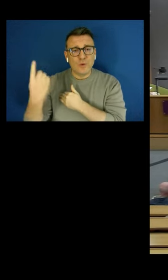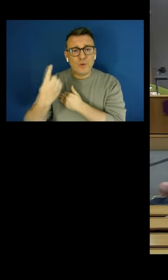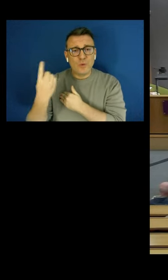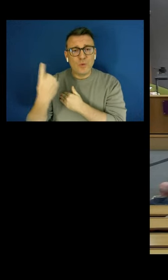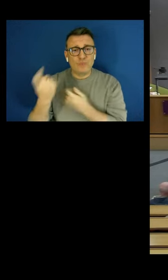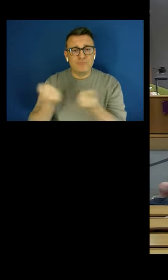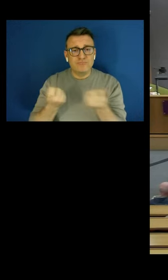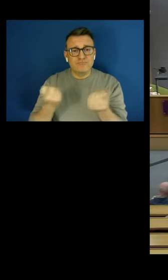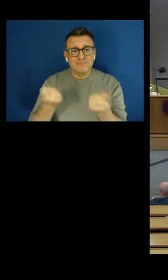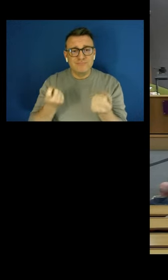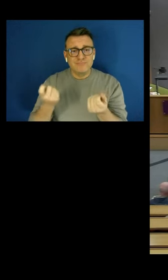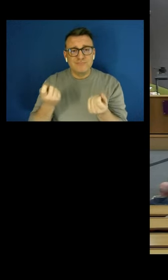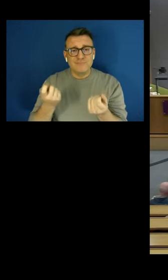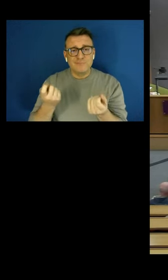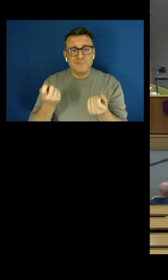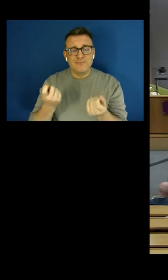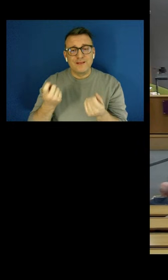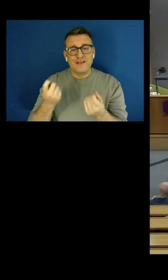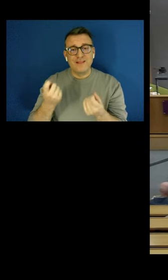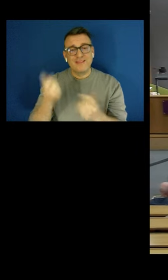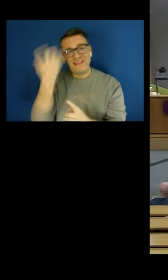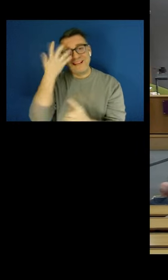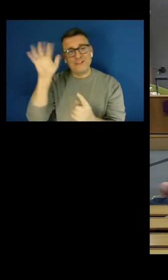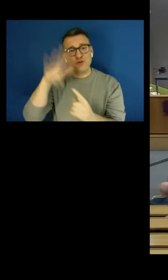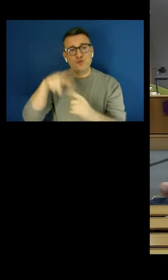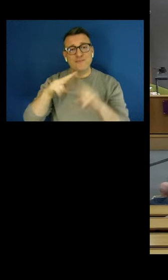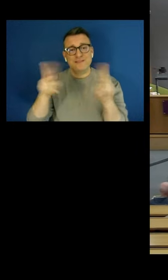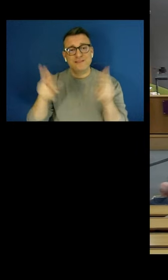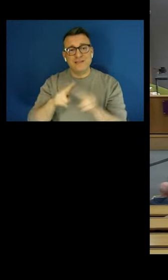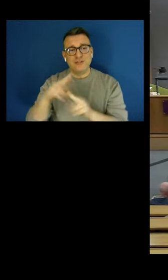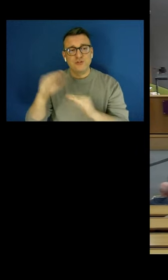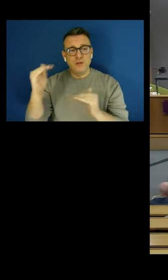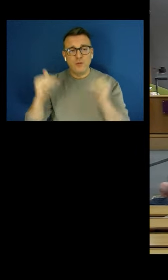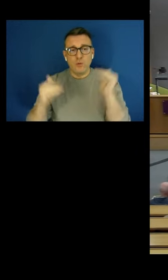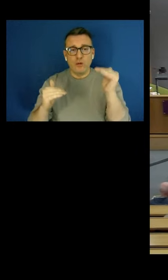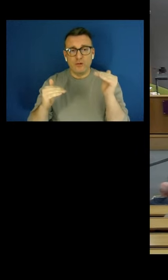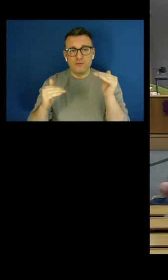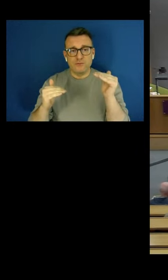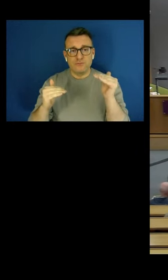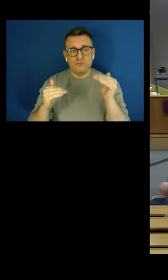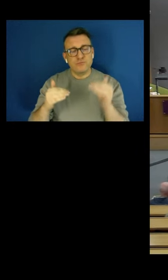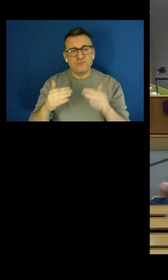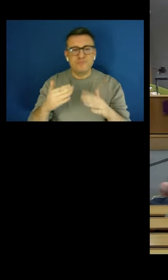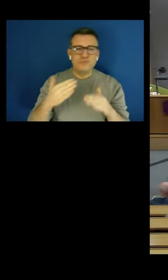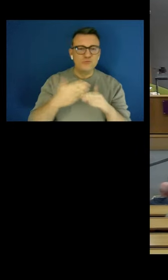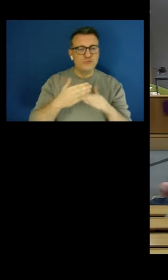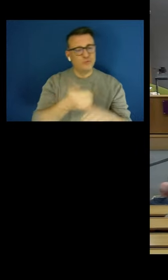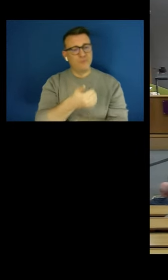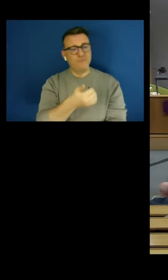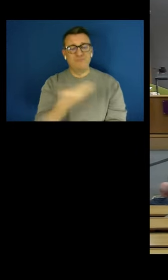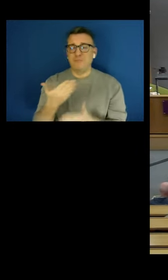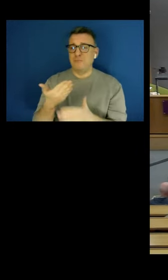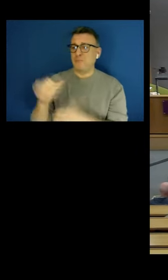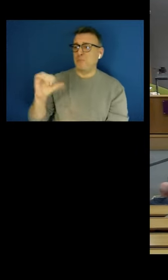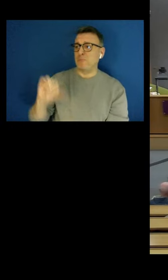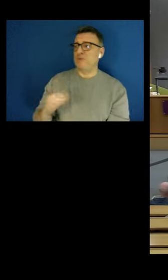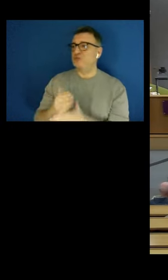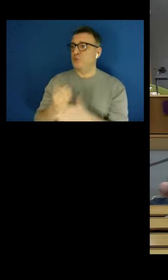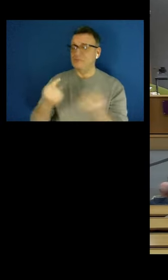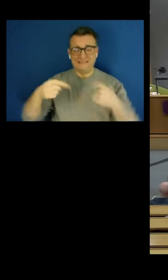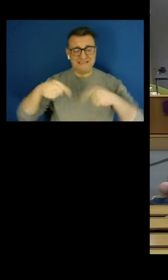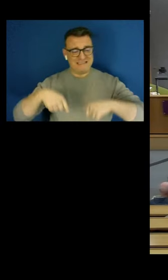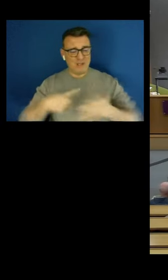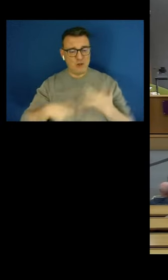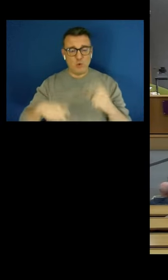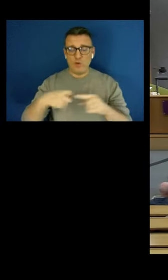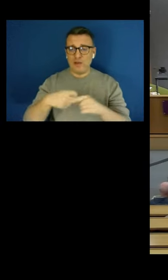the Institute of International Inequalities. Good jobs, bad jobs in the UK labor market. So thanks first